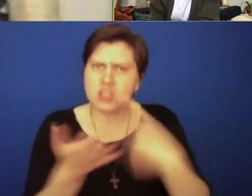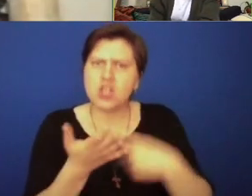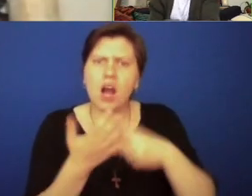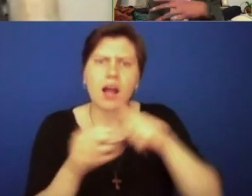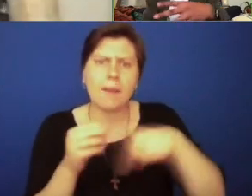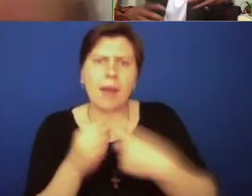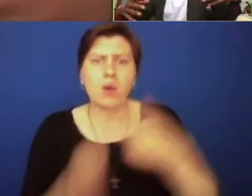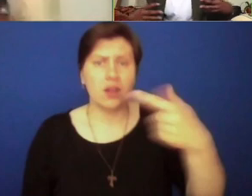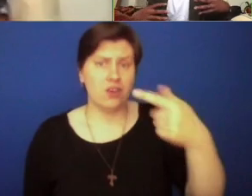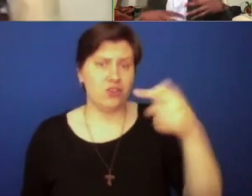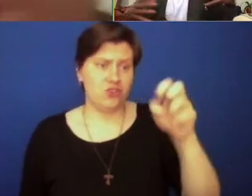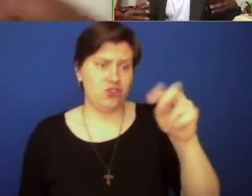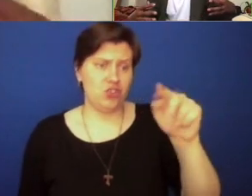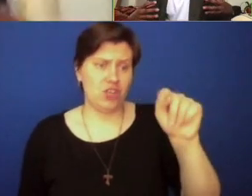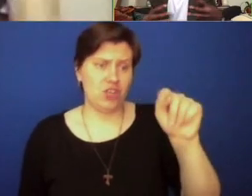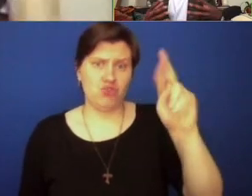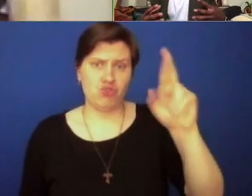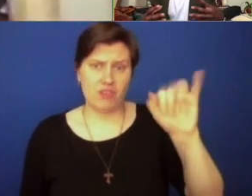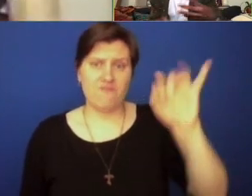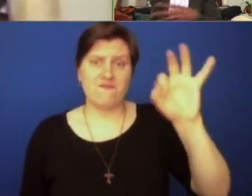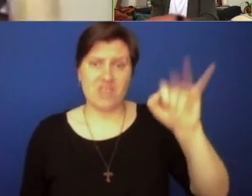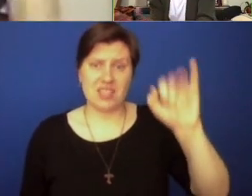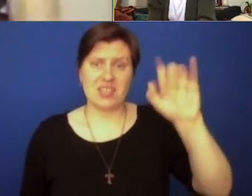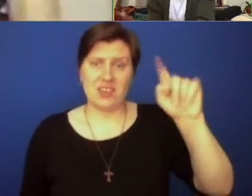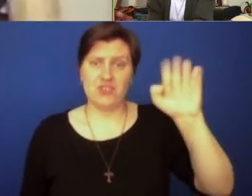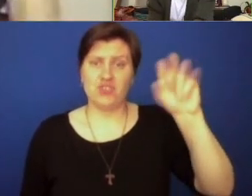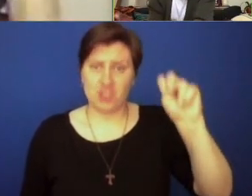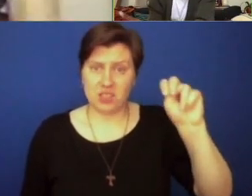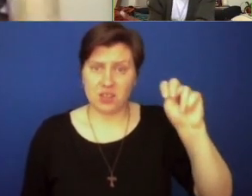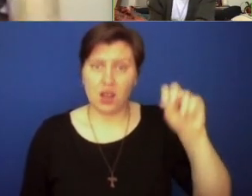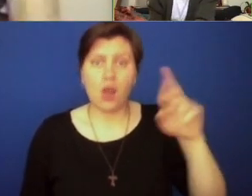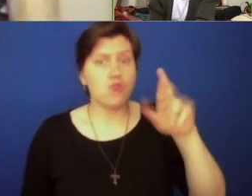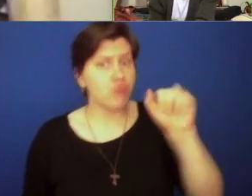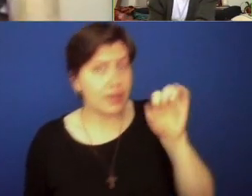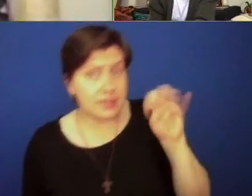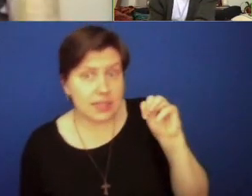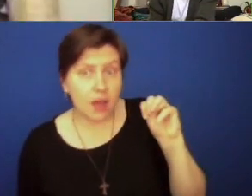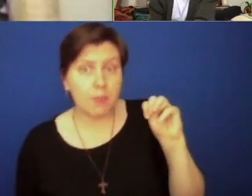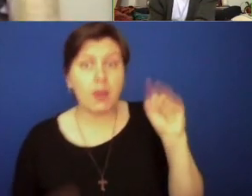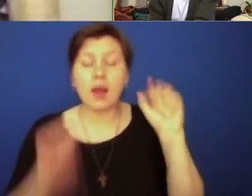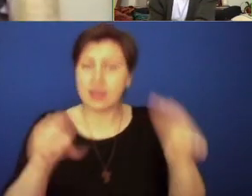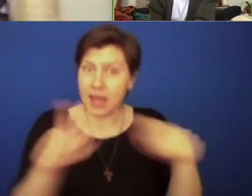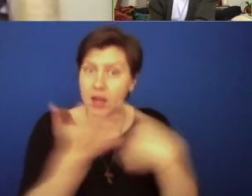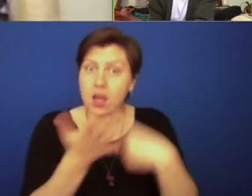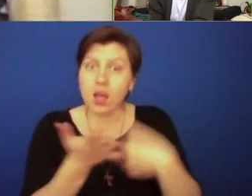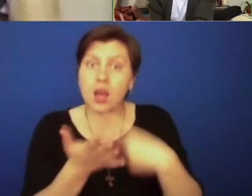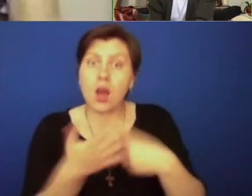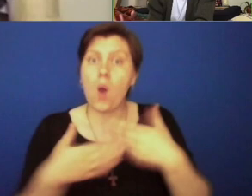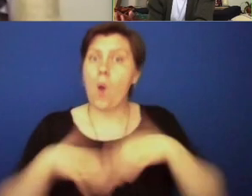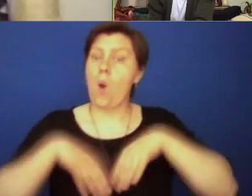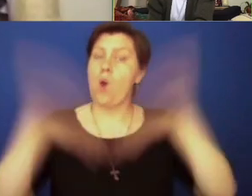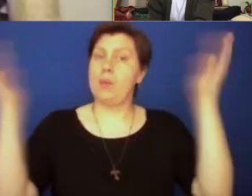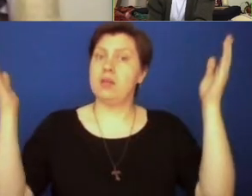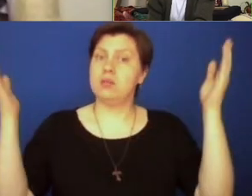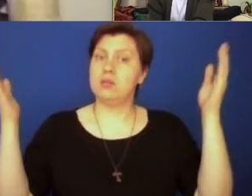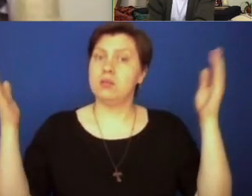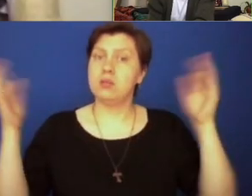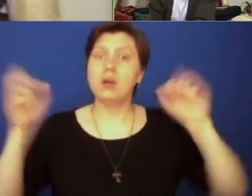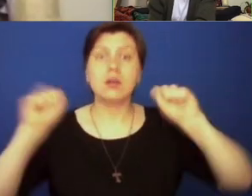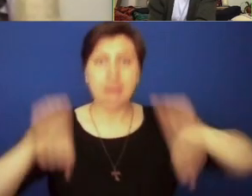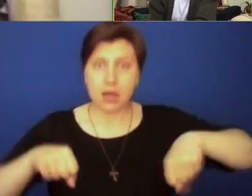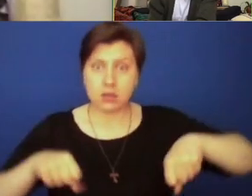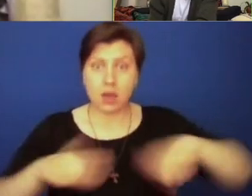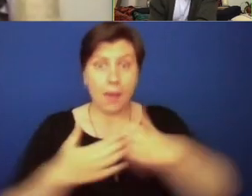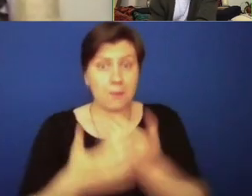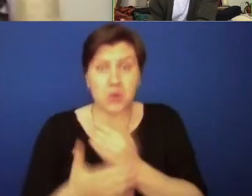and how that experience is for them. They can talk about racism and how they navigate with that. These tools are so usable that